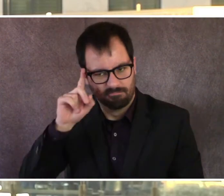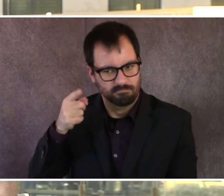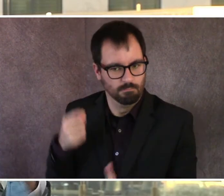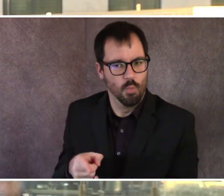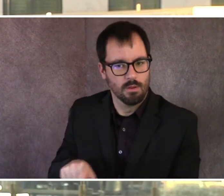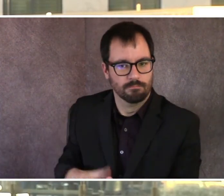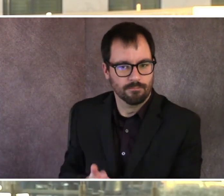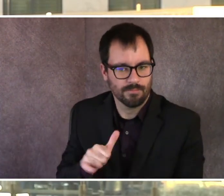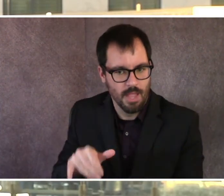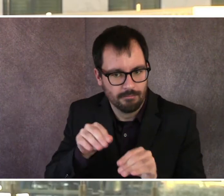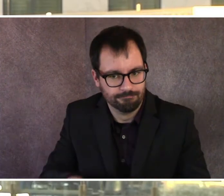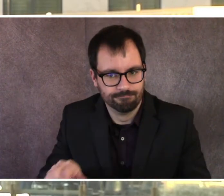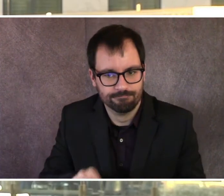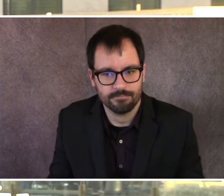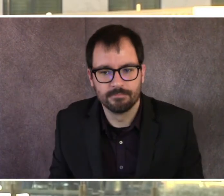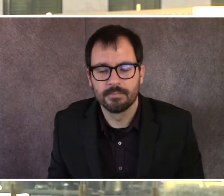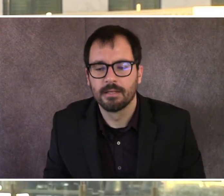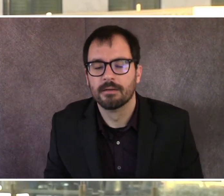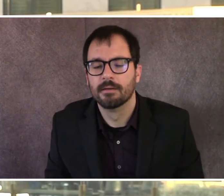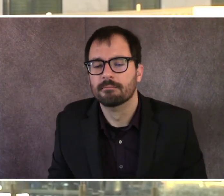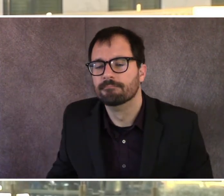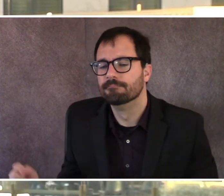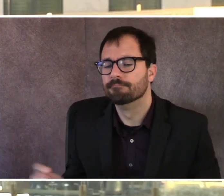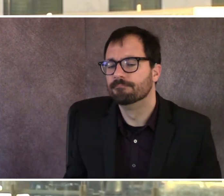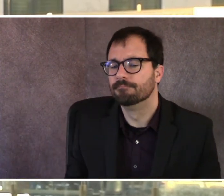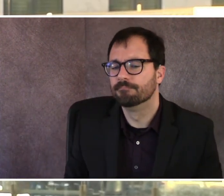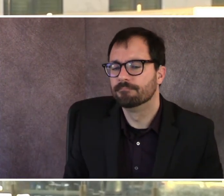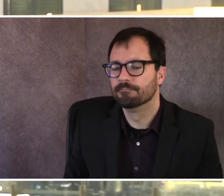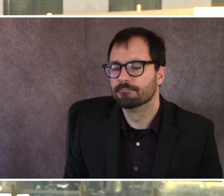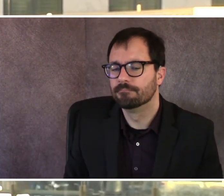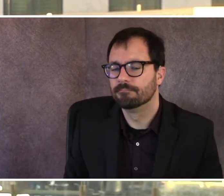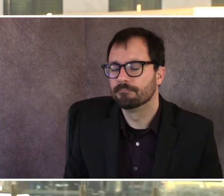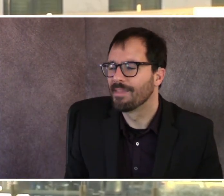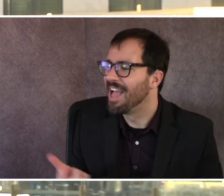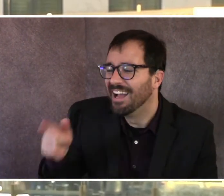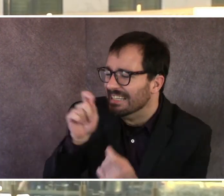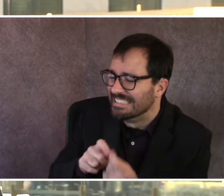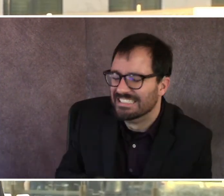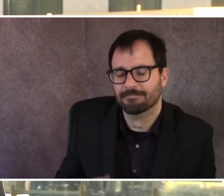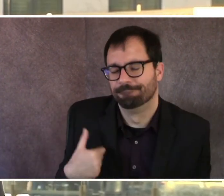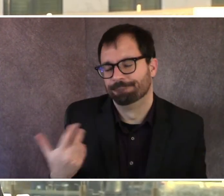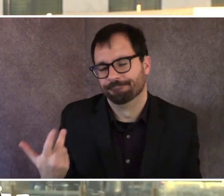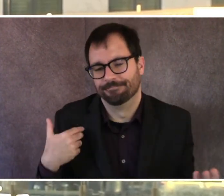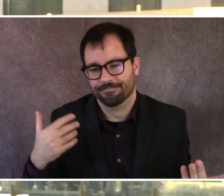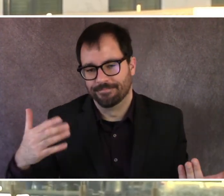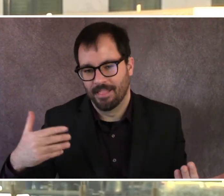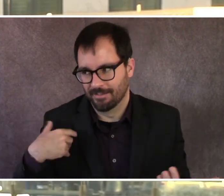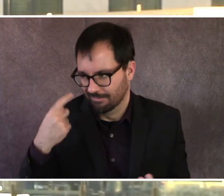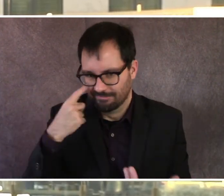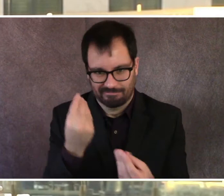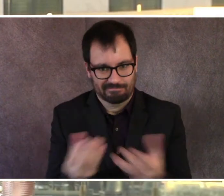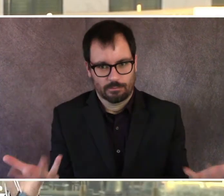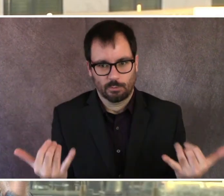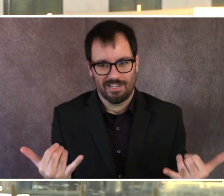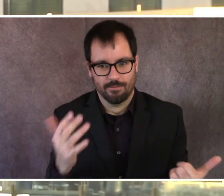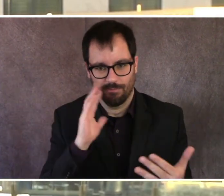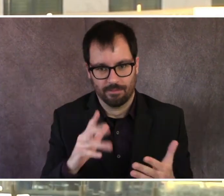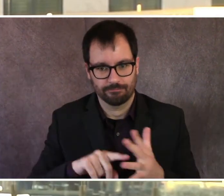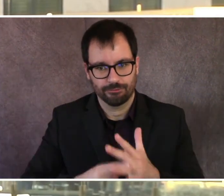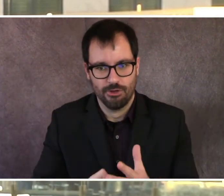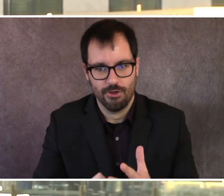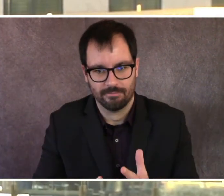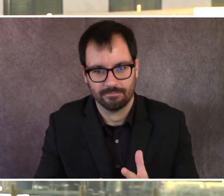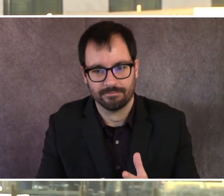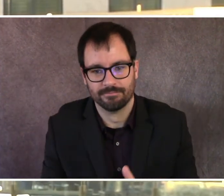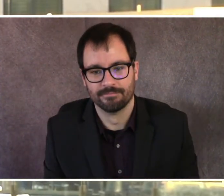I don't know. I'll get that to you. I just announced it today. So I, I'll get the whole thing. Probably not the NDI price. Again, let me, let me